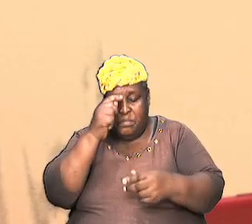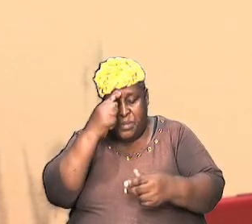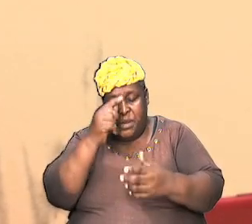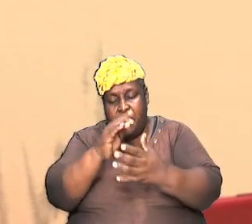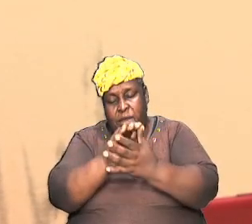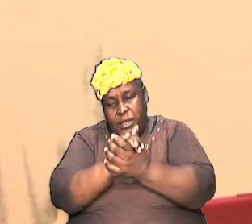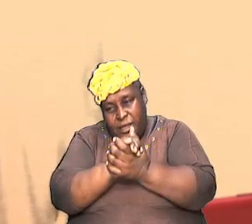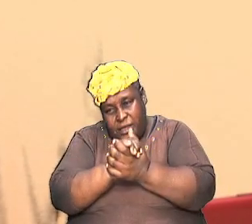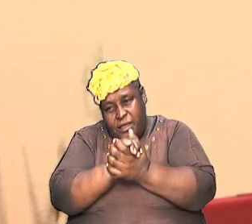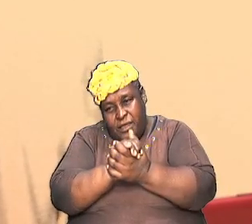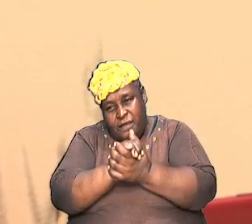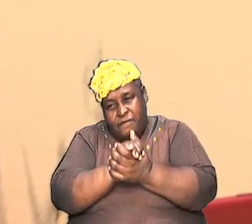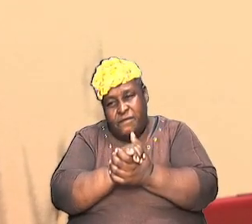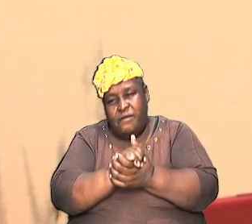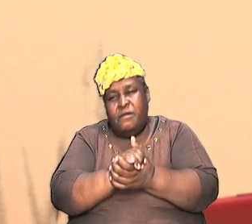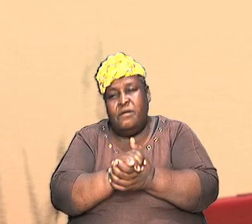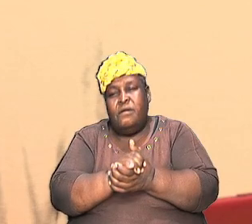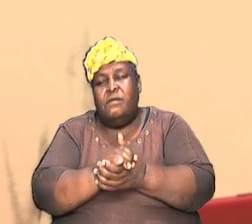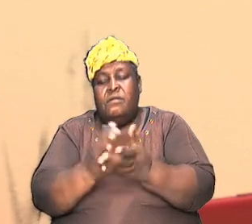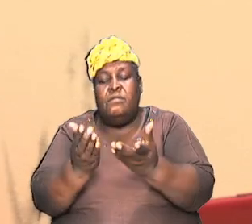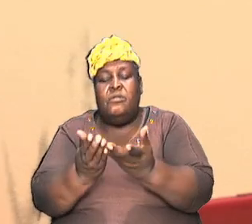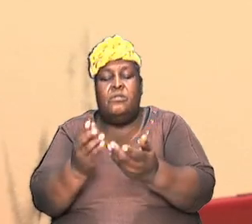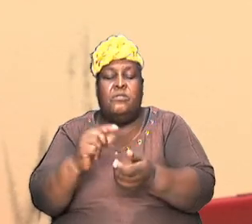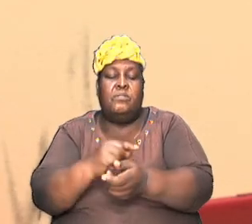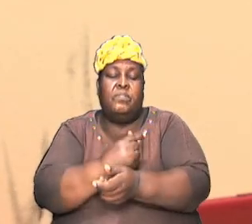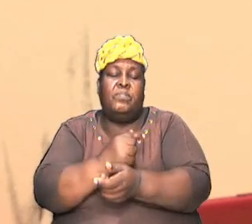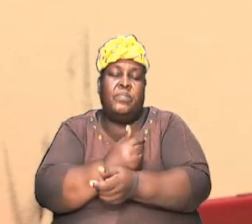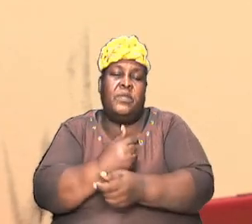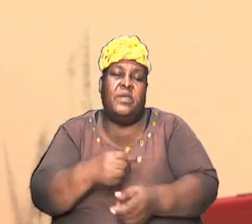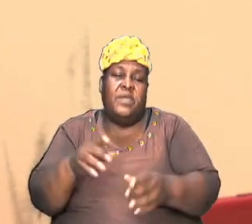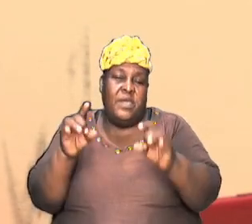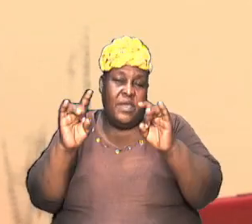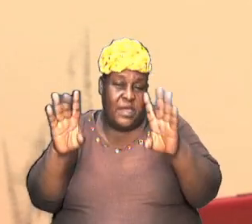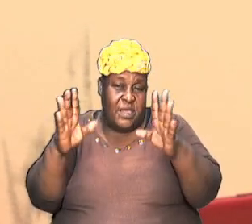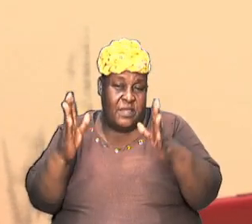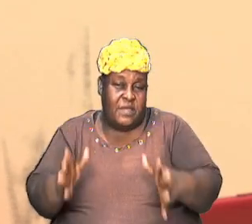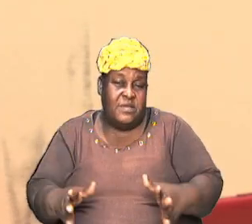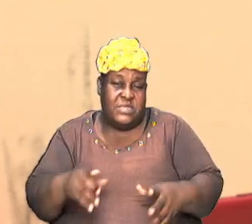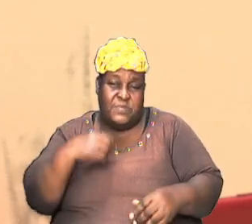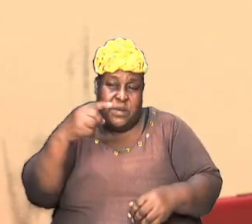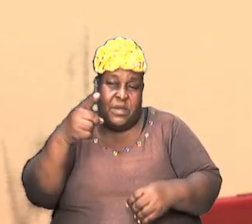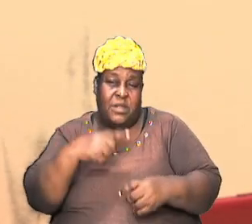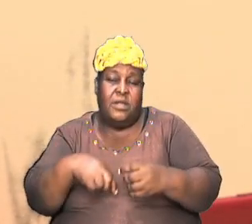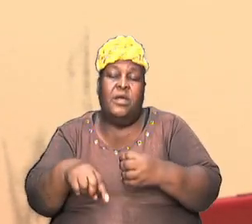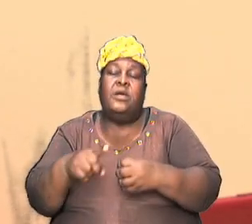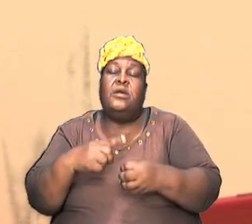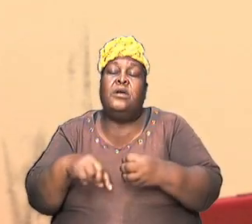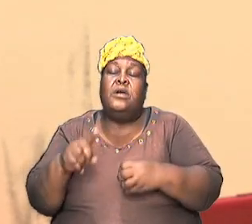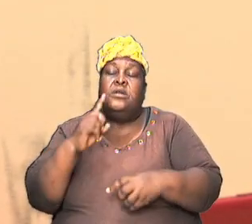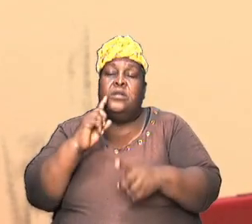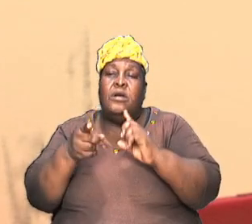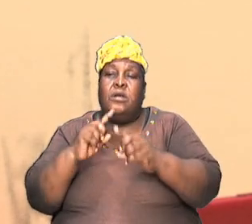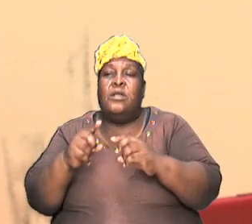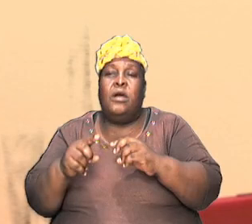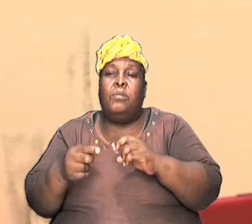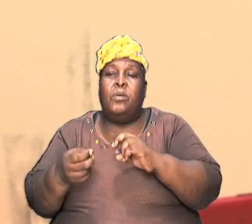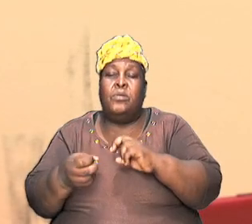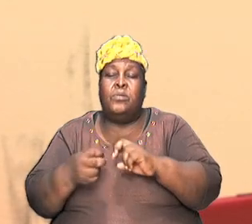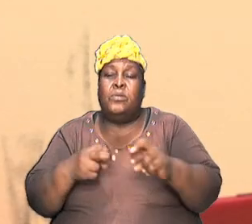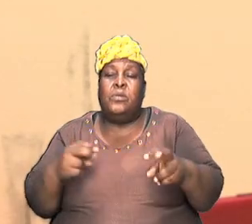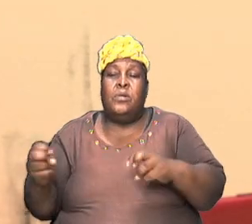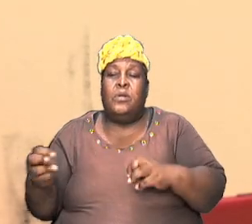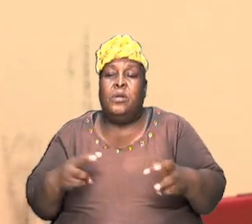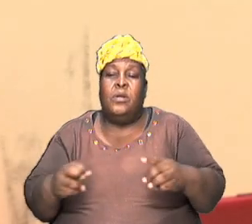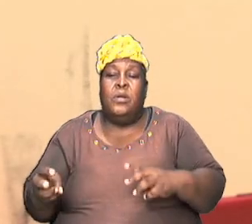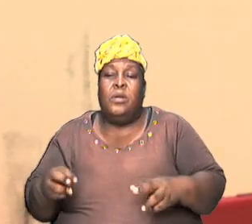atheists talking about evolution. This is why you have folks hammering at the book